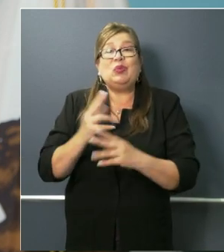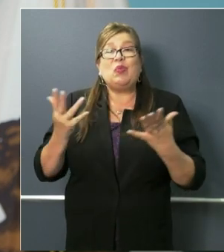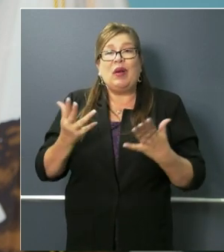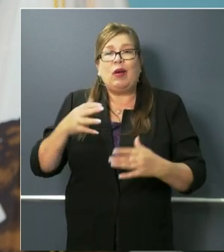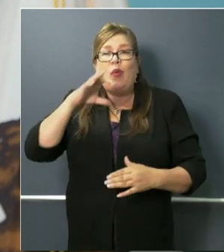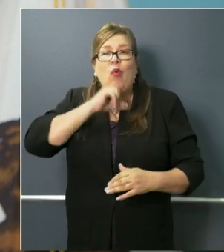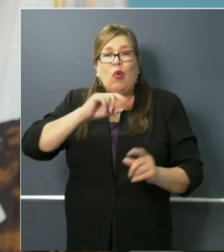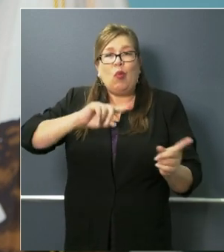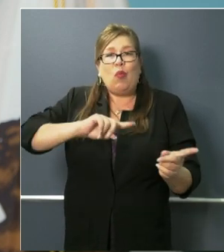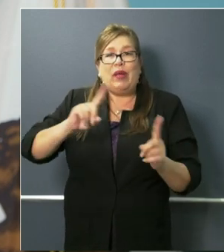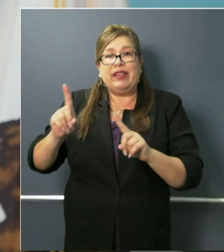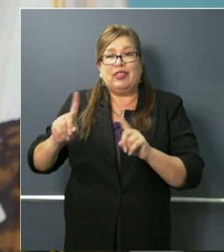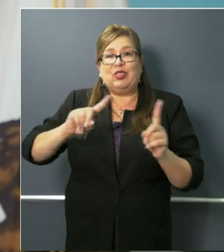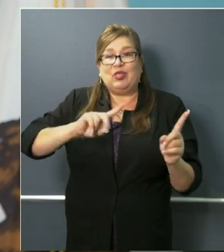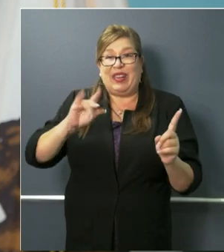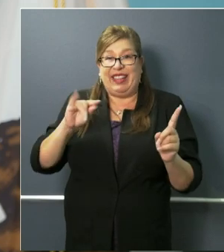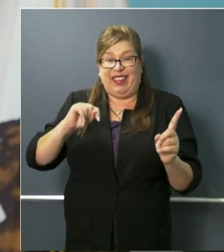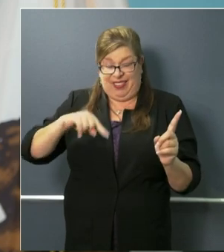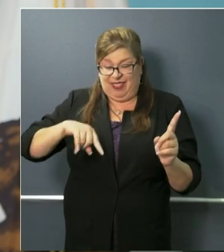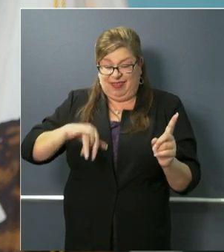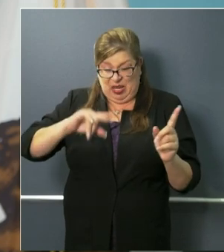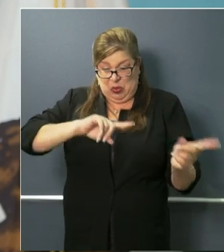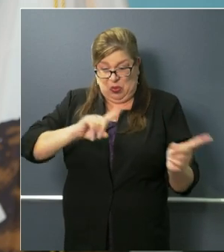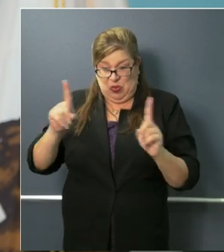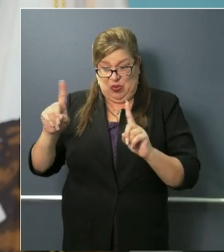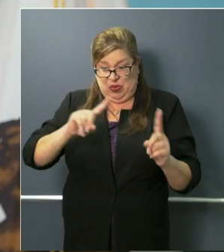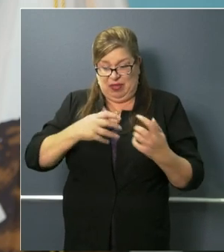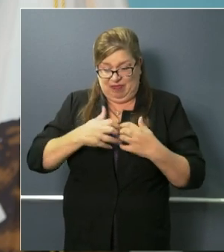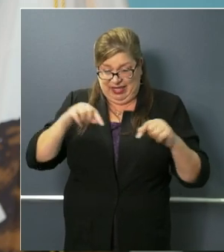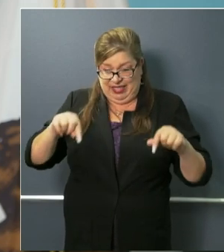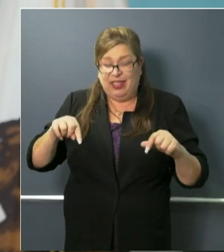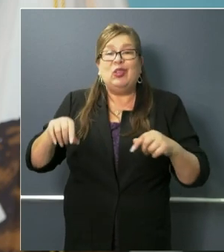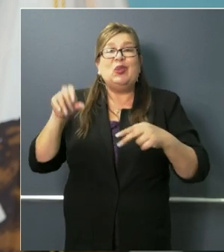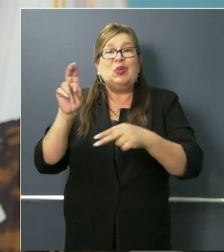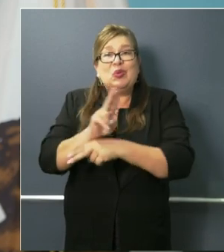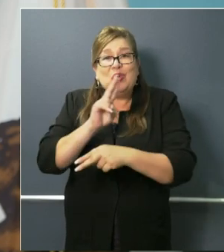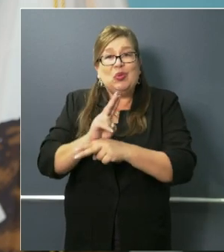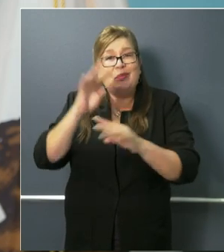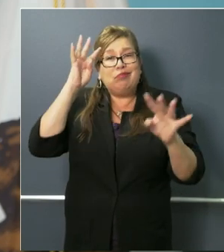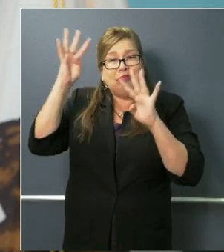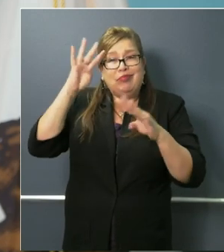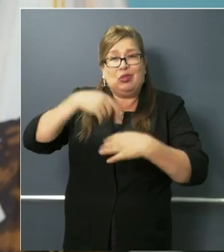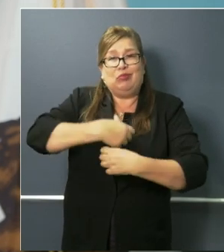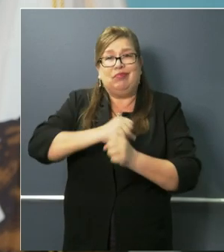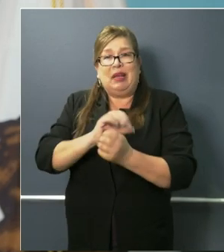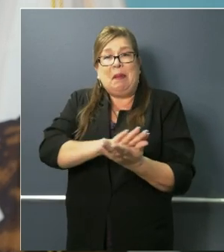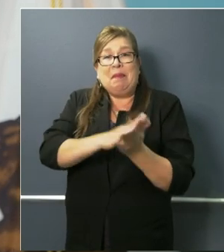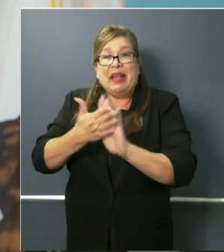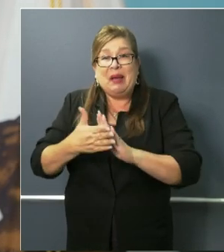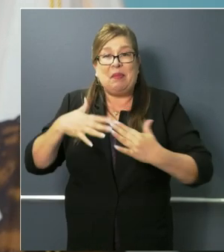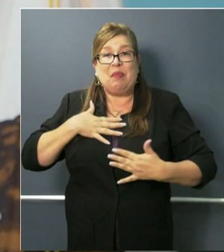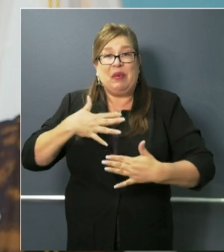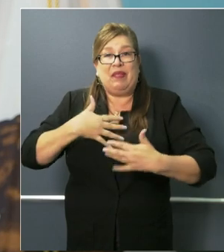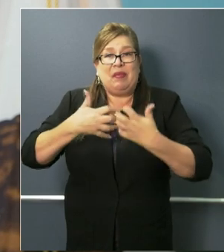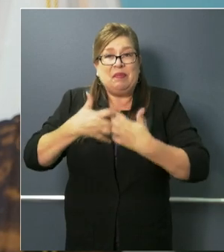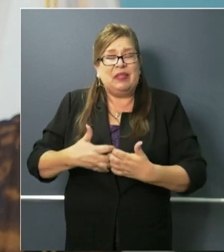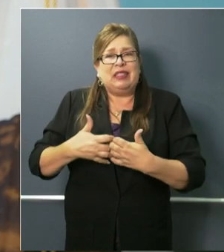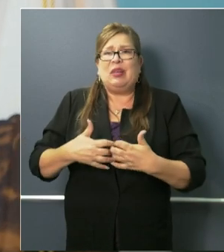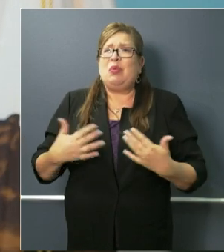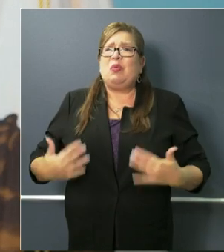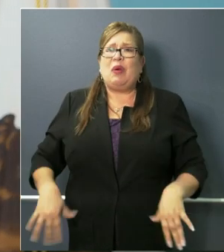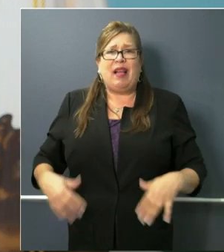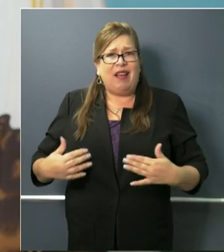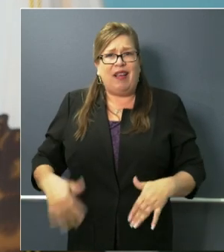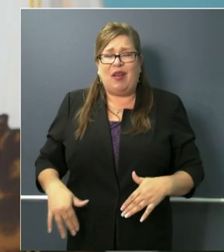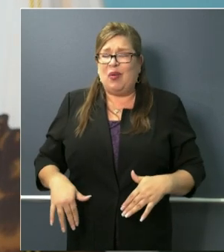wiper kits that are readily available. Just shows the ingenuity of what people are putting together. That may make it look a little